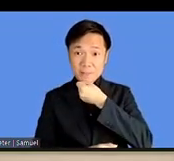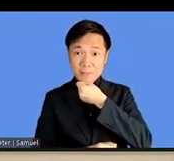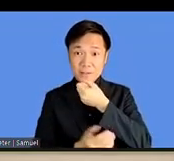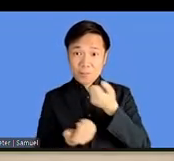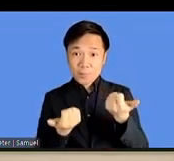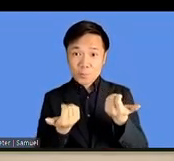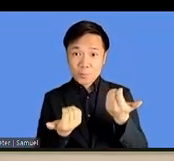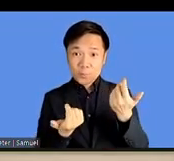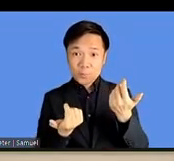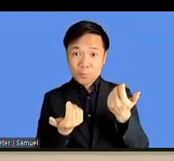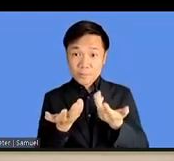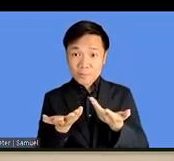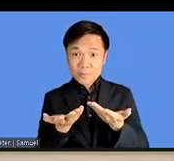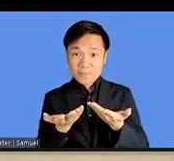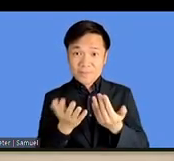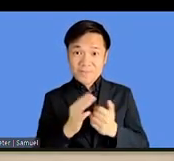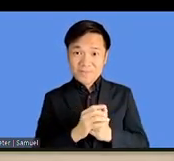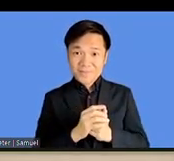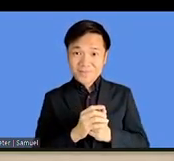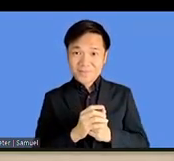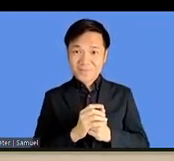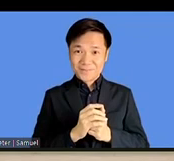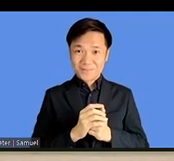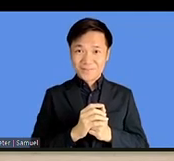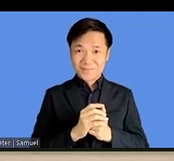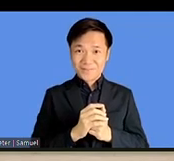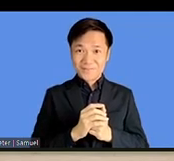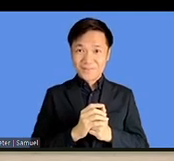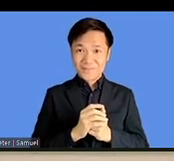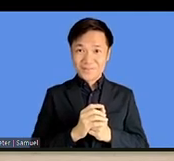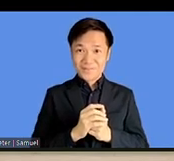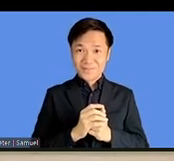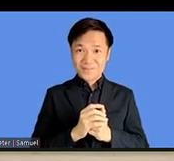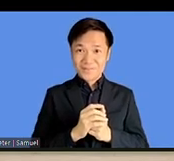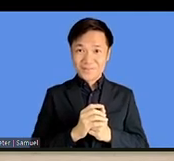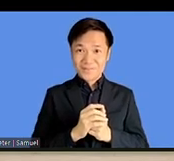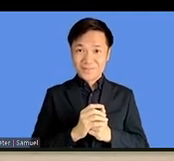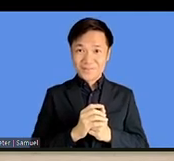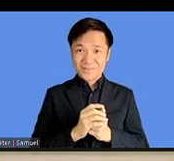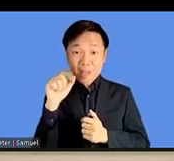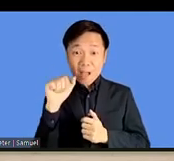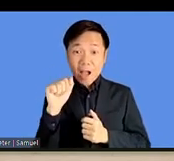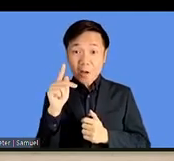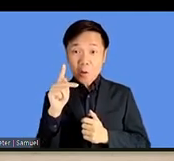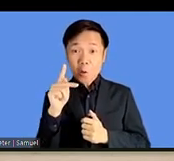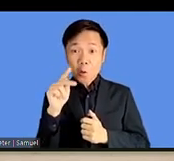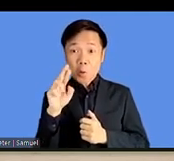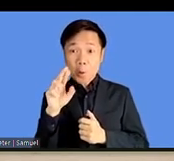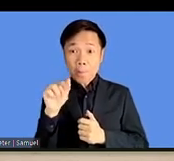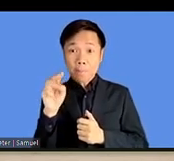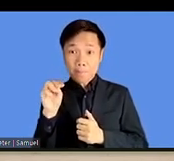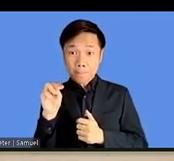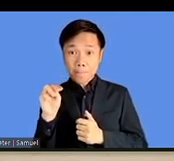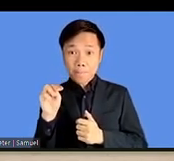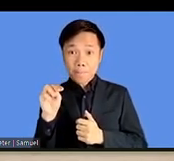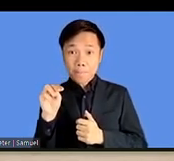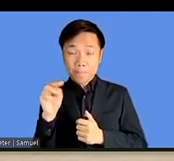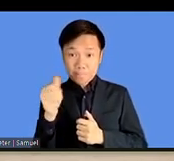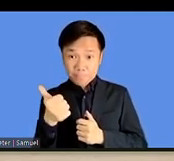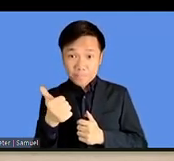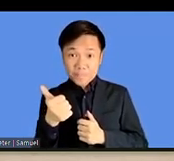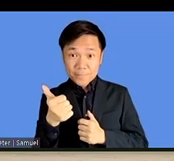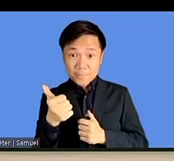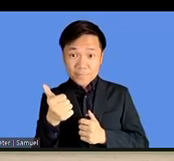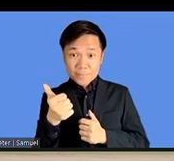Um, we can see you, but we can't hear